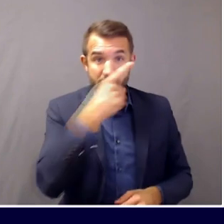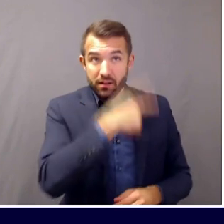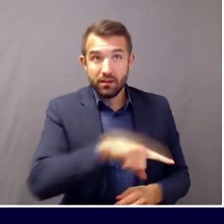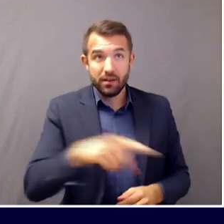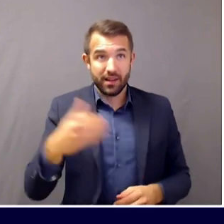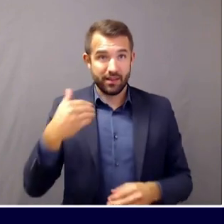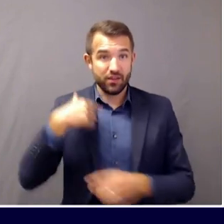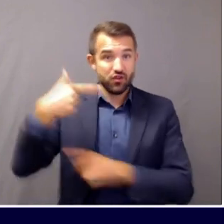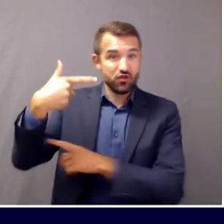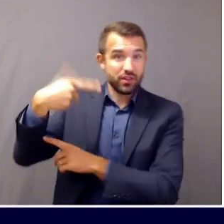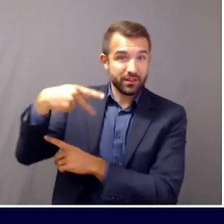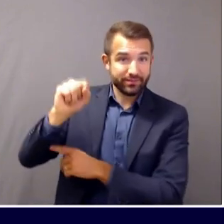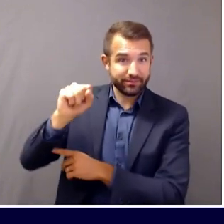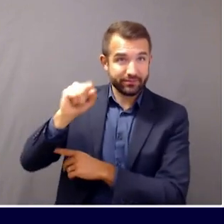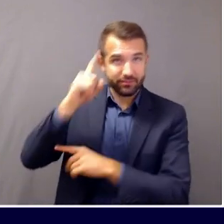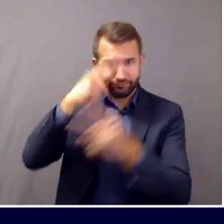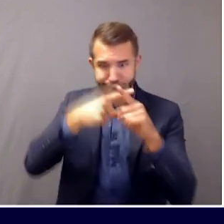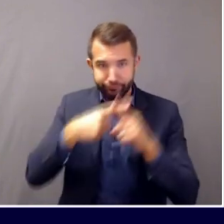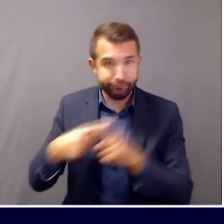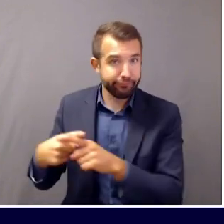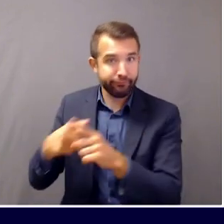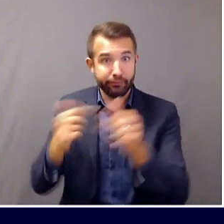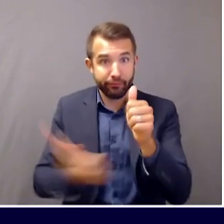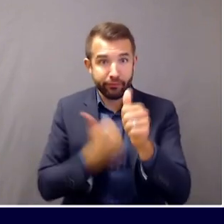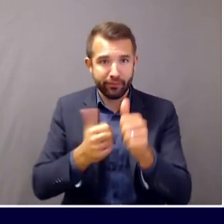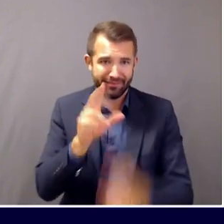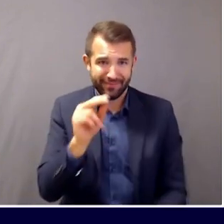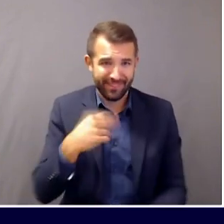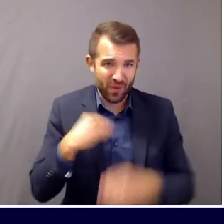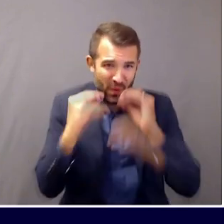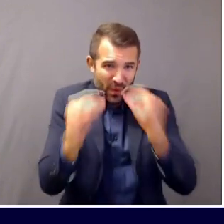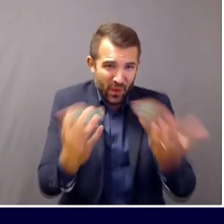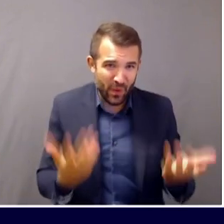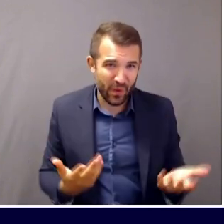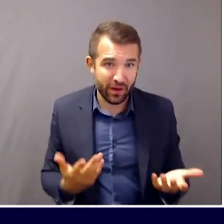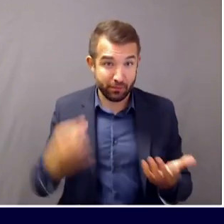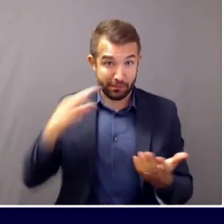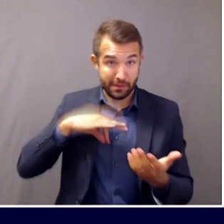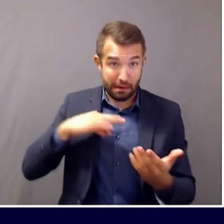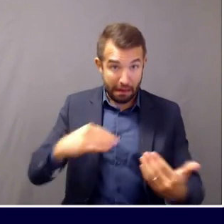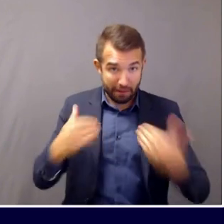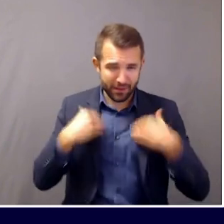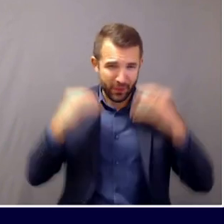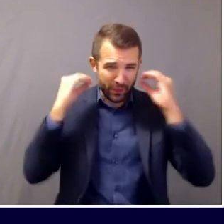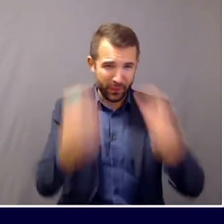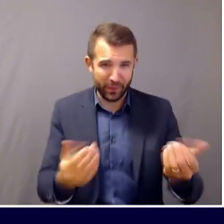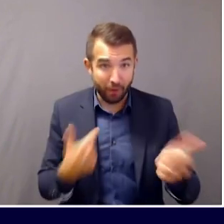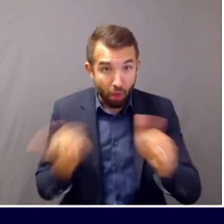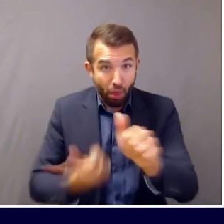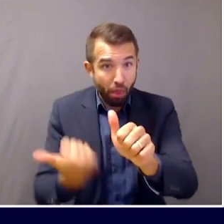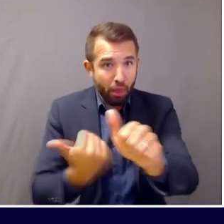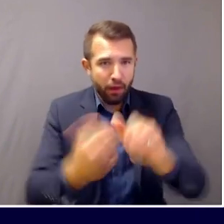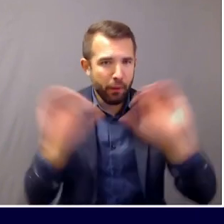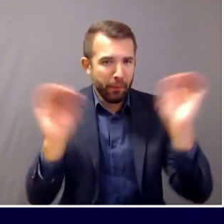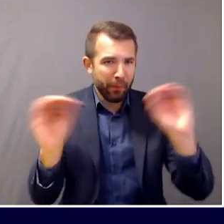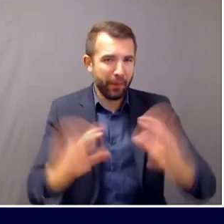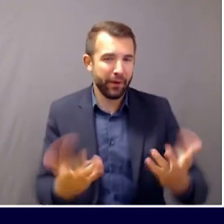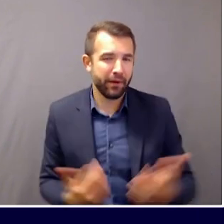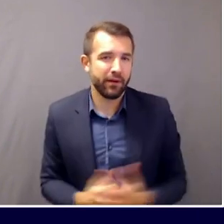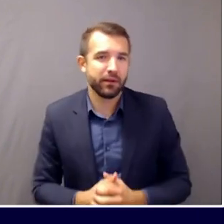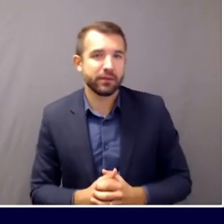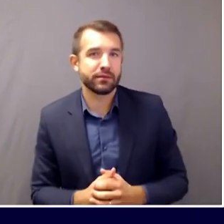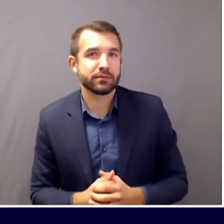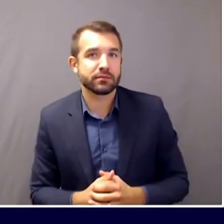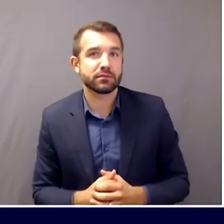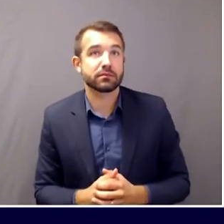positive in any state, including in Maine. So it is theoretically possible that there could be someone who got tested in